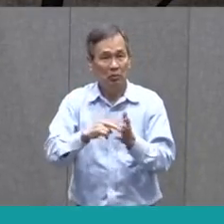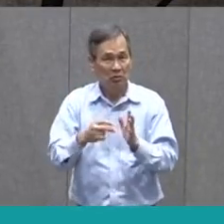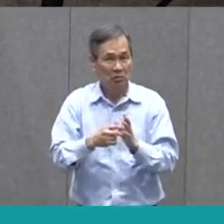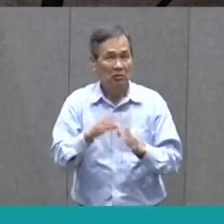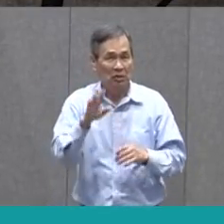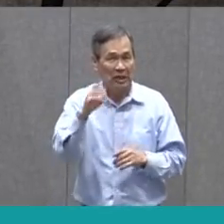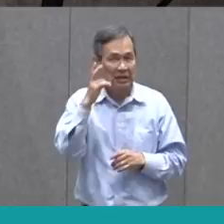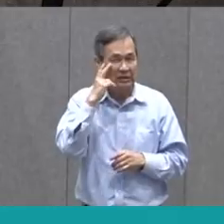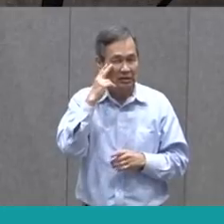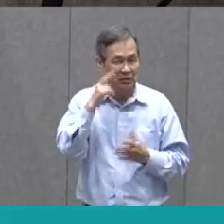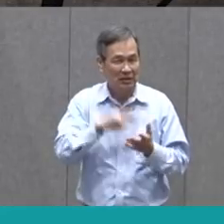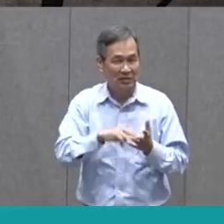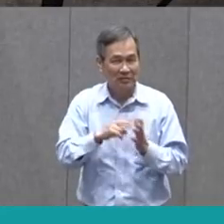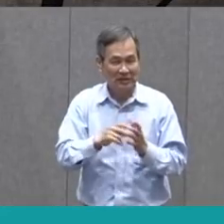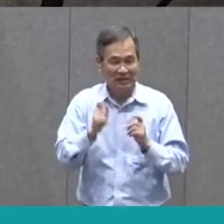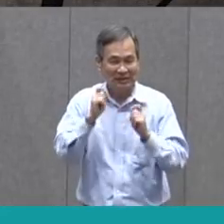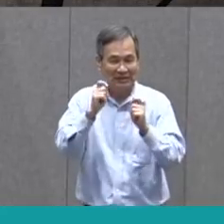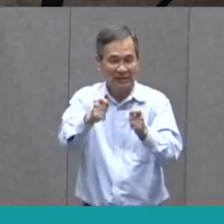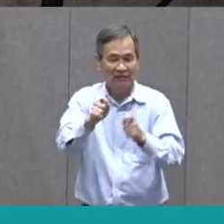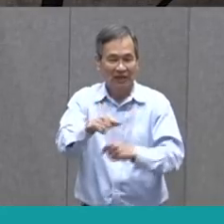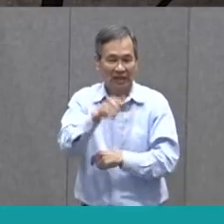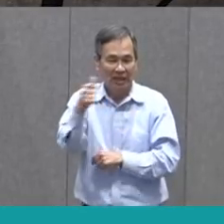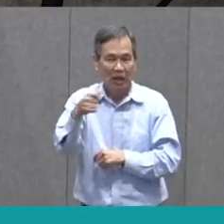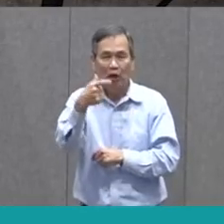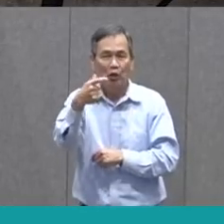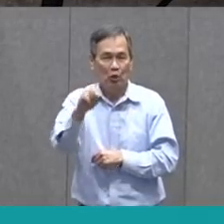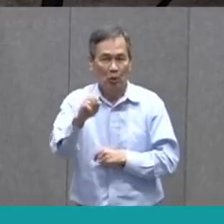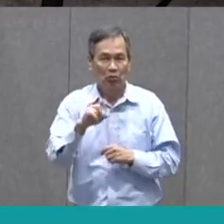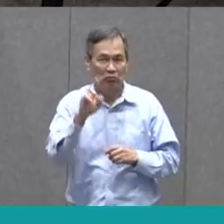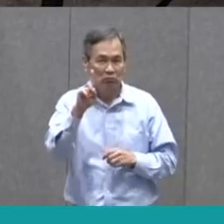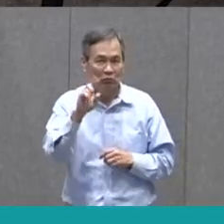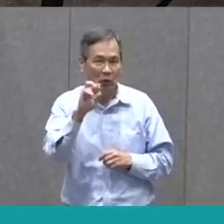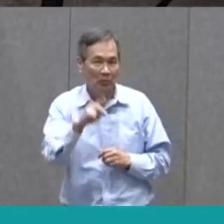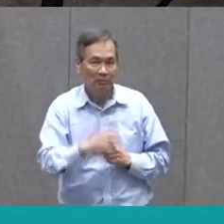We'll have to turn and see what happens and see what that means.